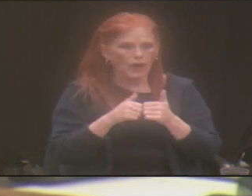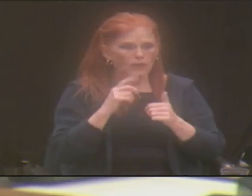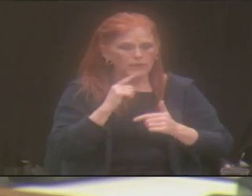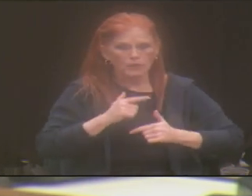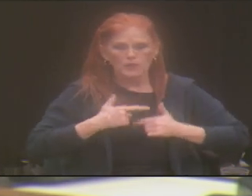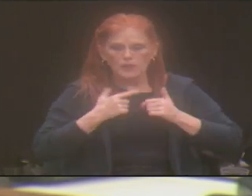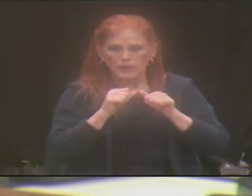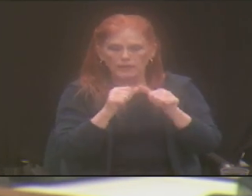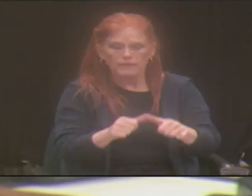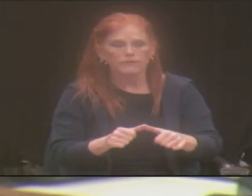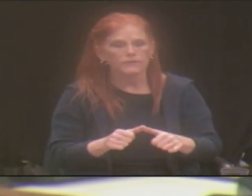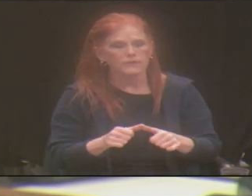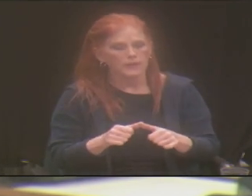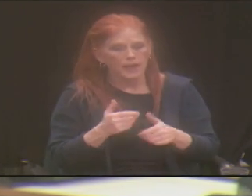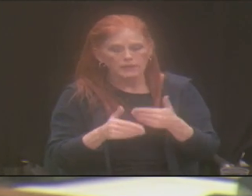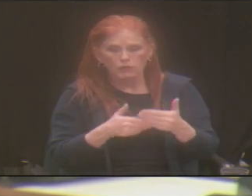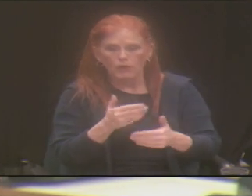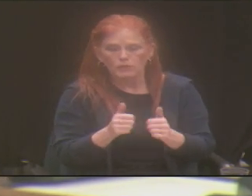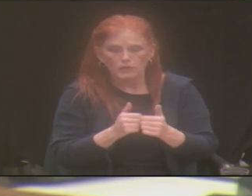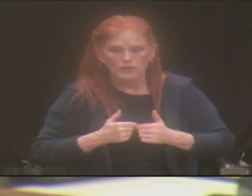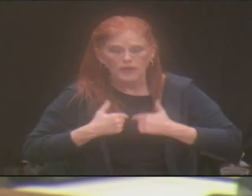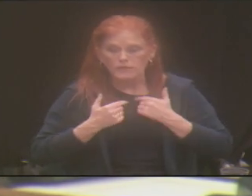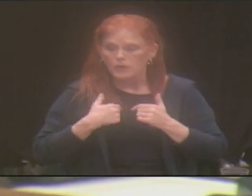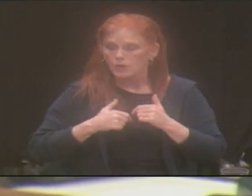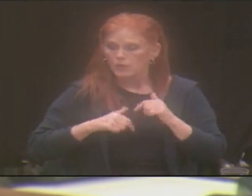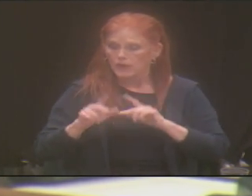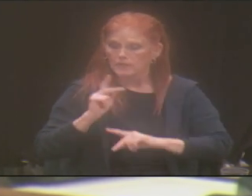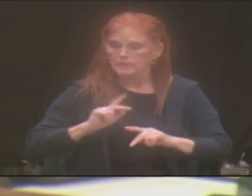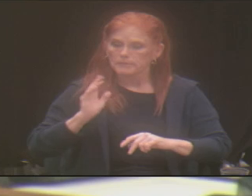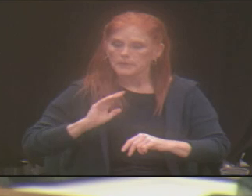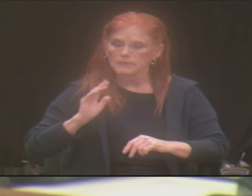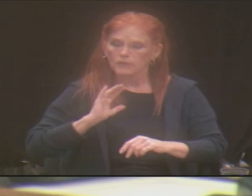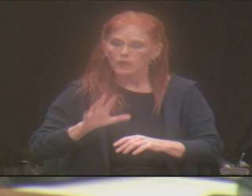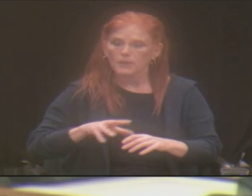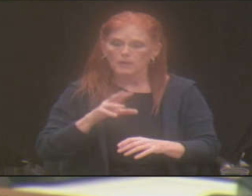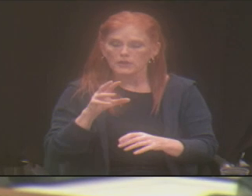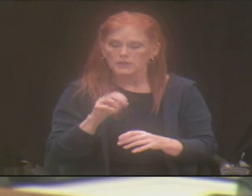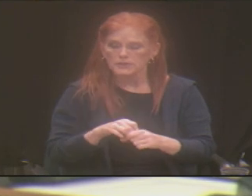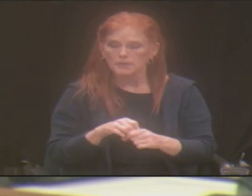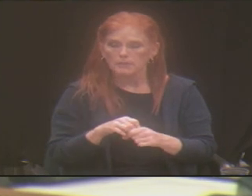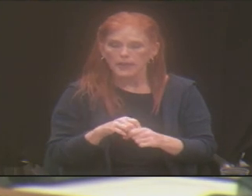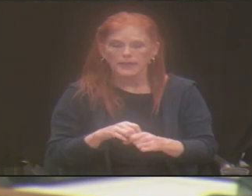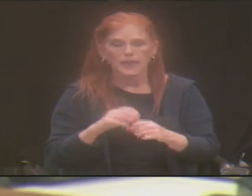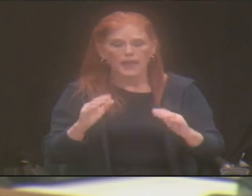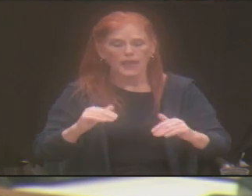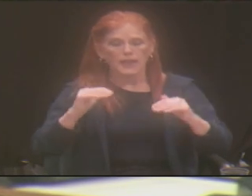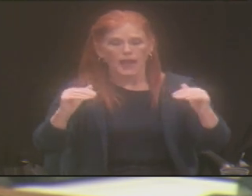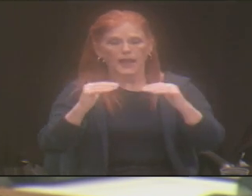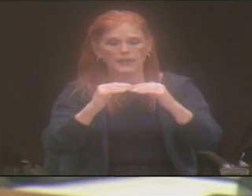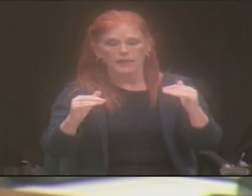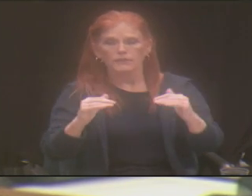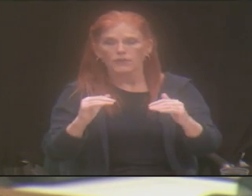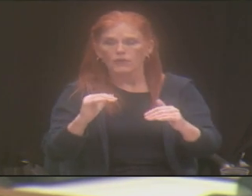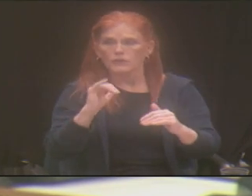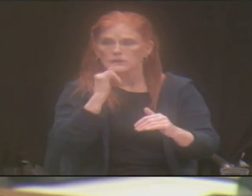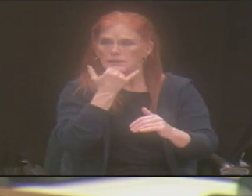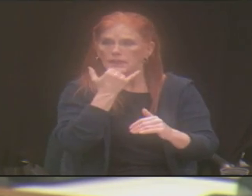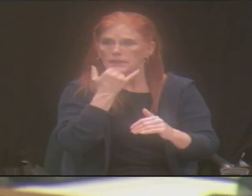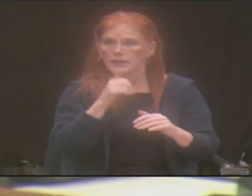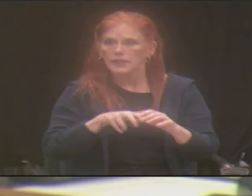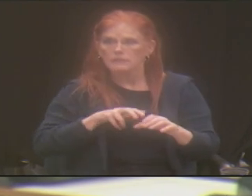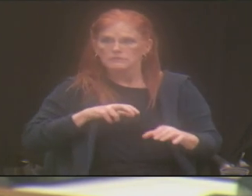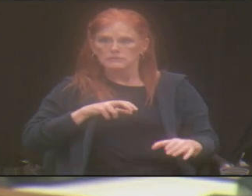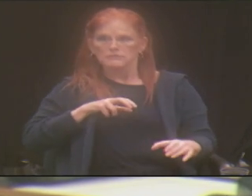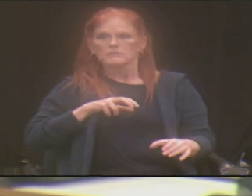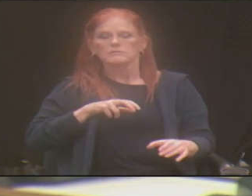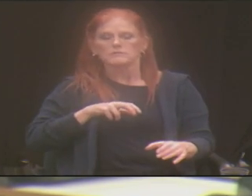live life and function. We had individuals that used to participate at a high level, suddenly withdrawing because